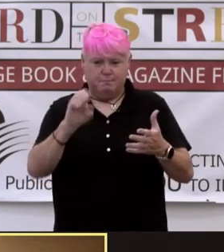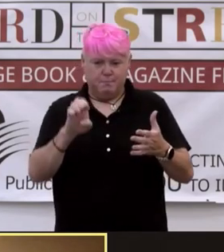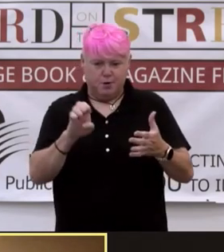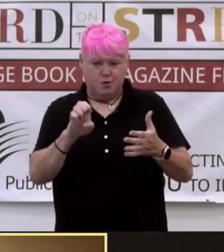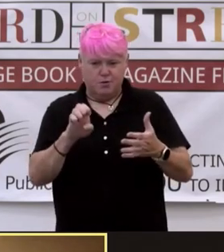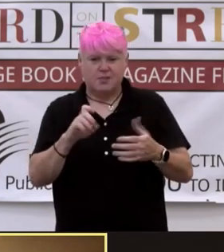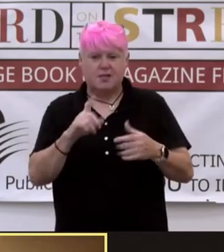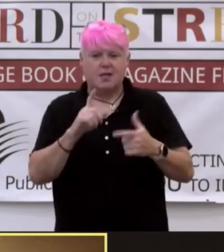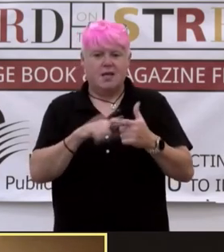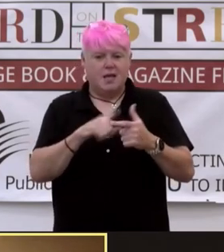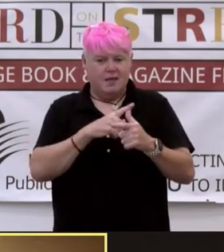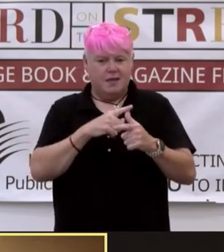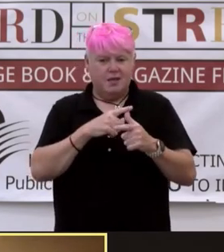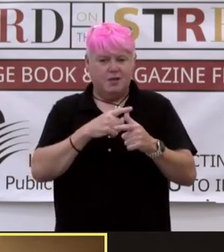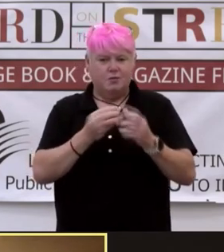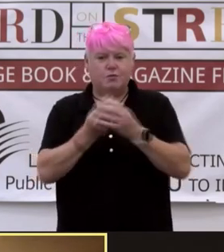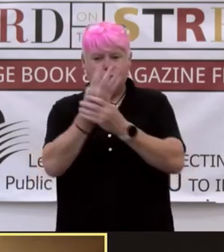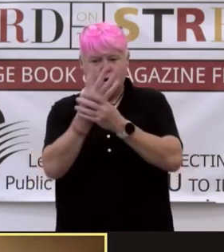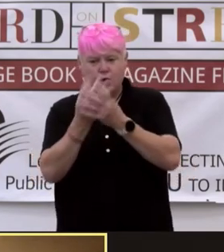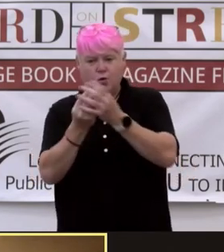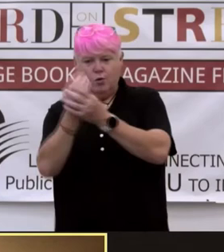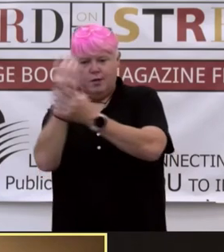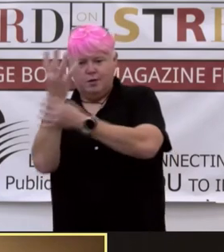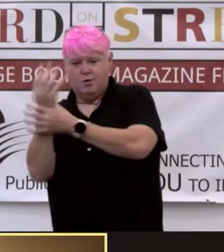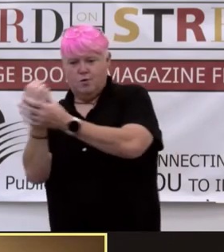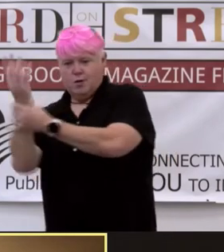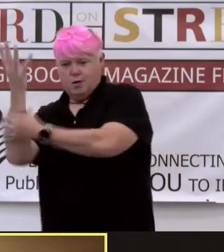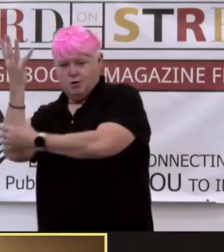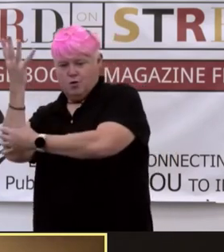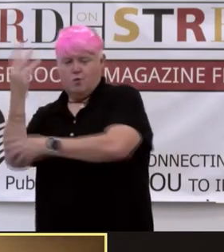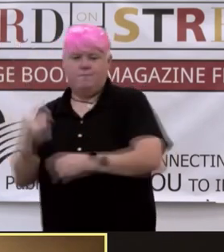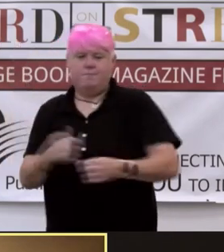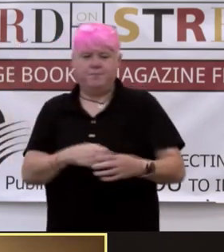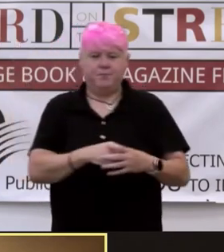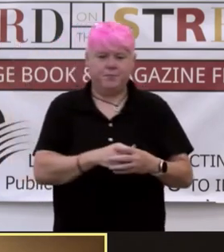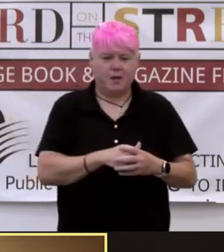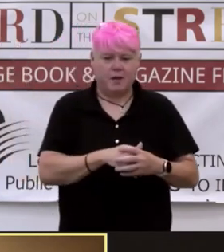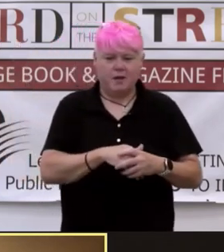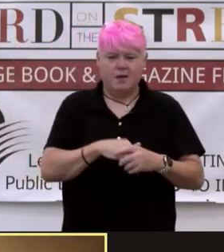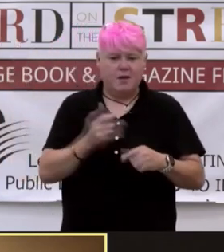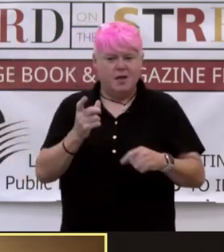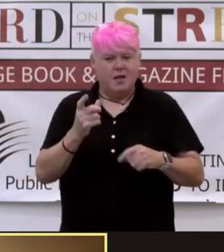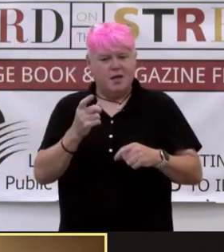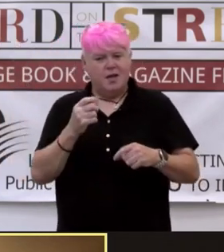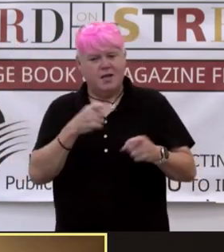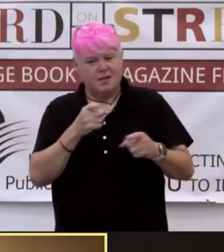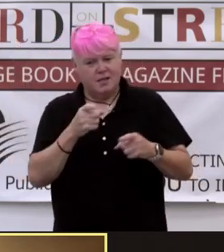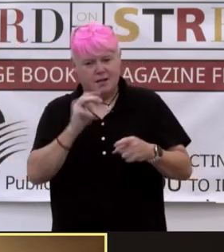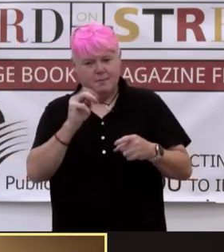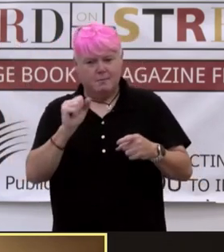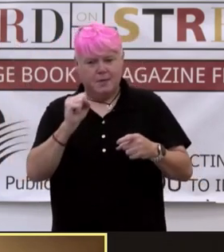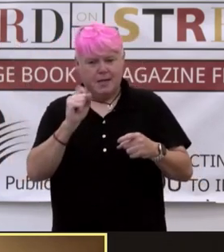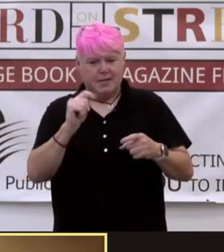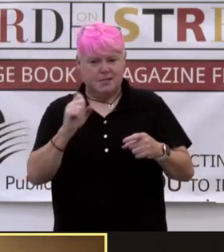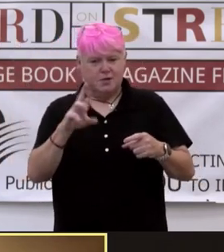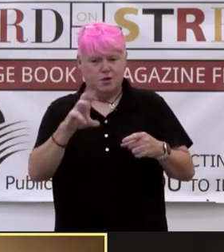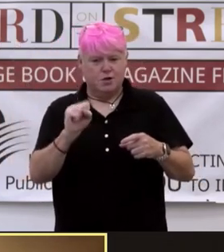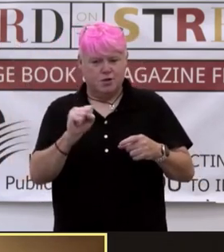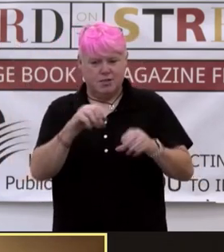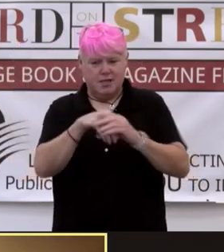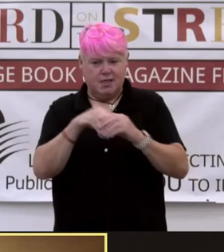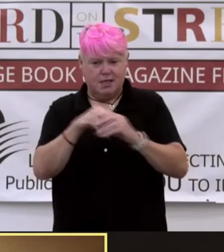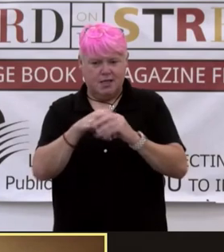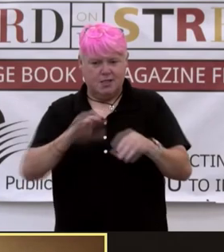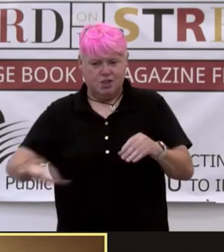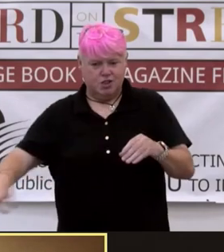vignettes. then I took some class. I actually did a master's in children's literature at UBC. And there